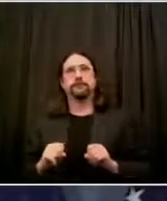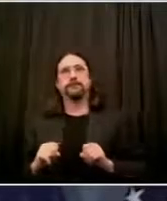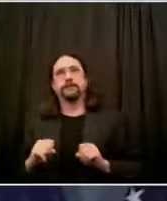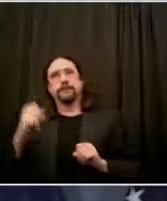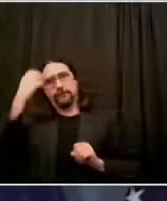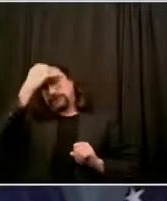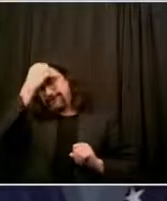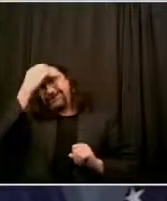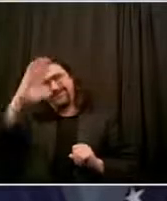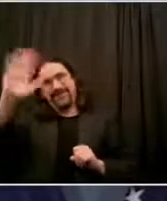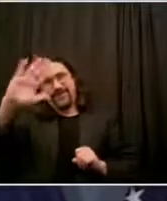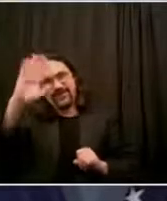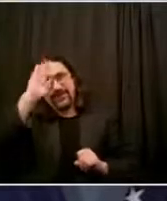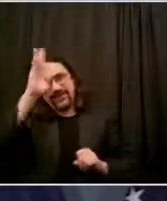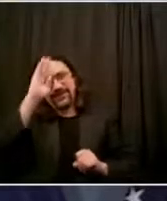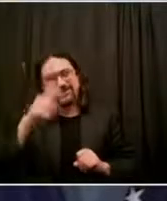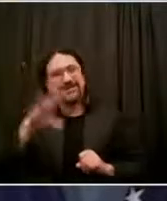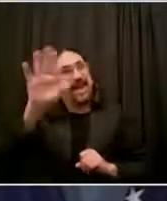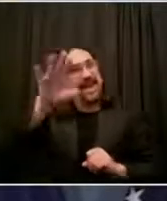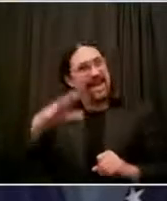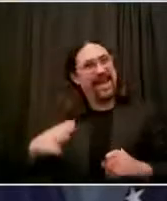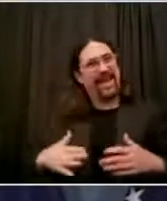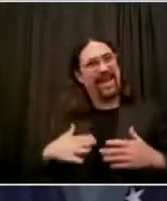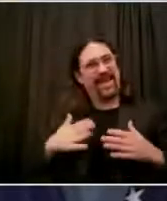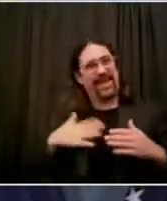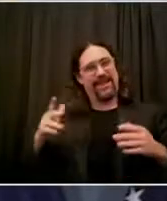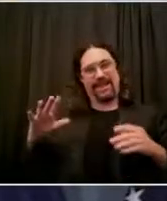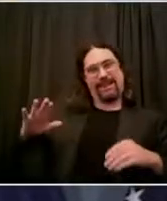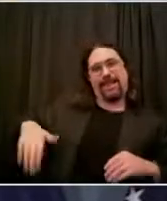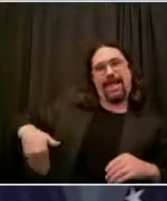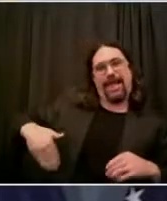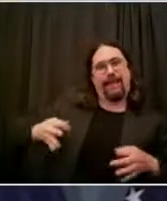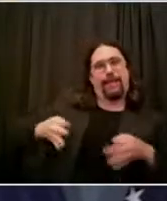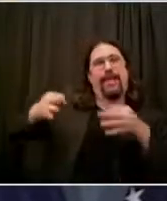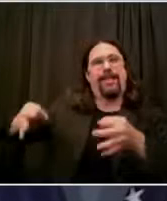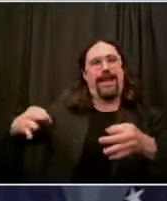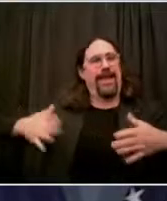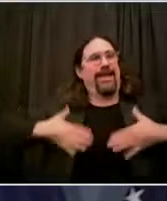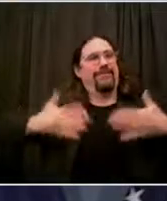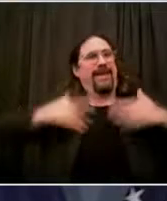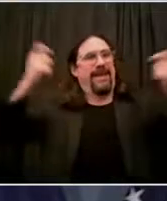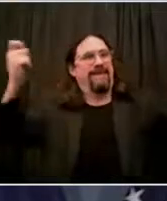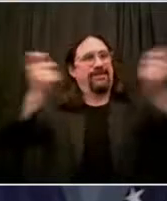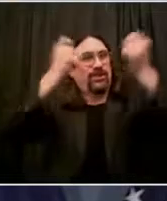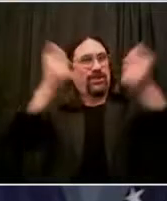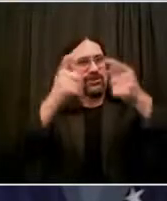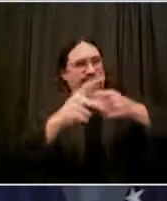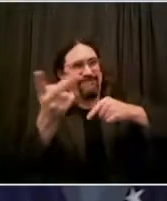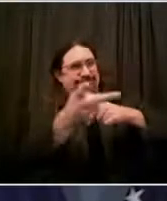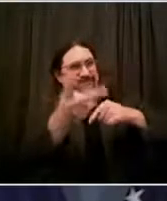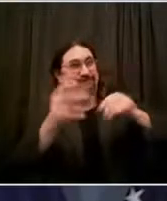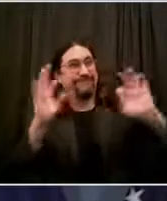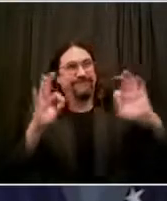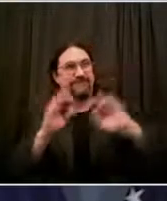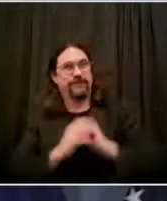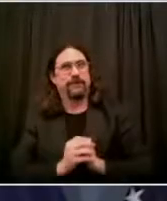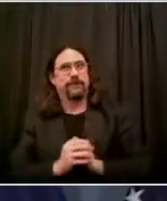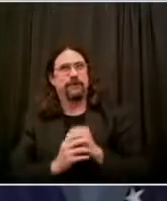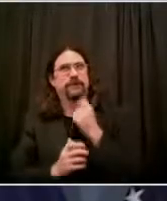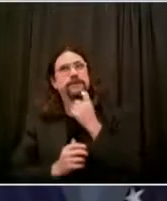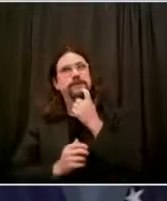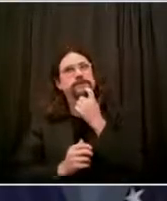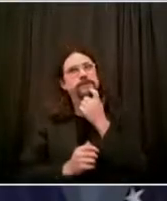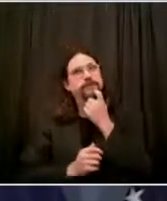cutting any funds from the NYPD to where he's at now, which is supporting a shift to youth services. And if not, how was that